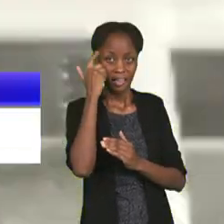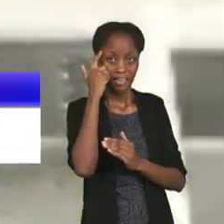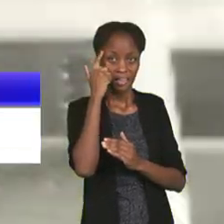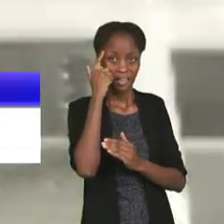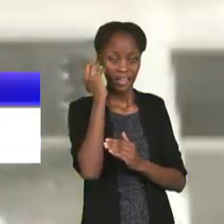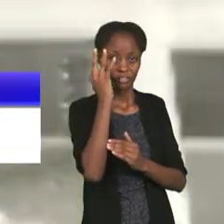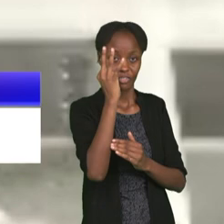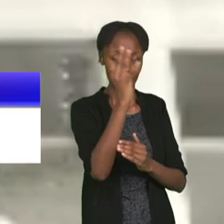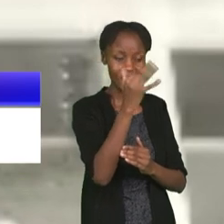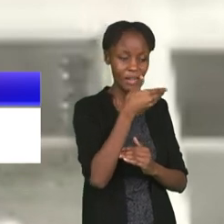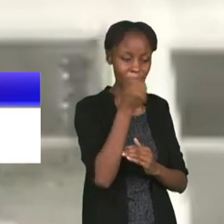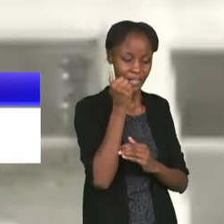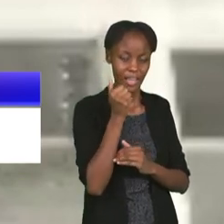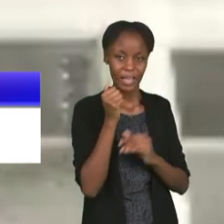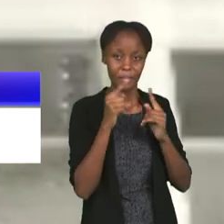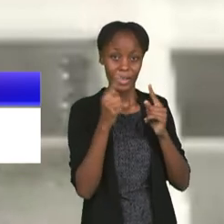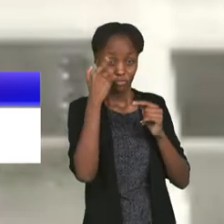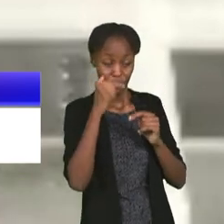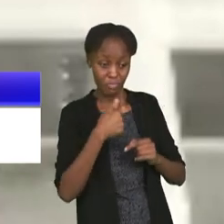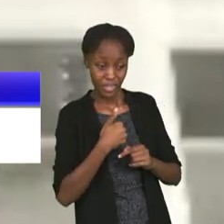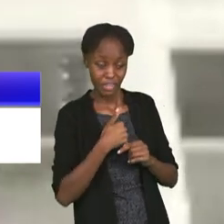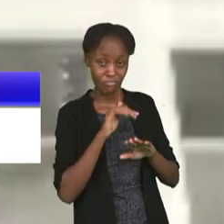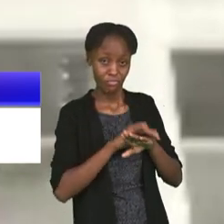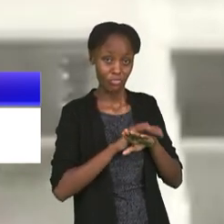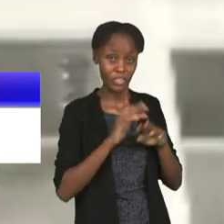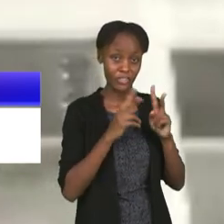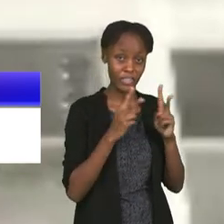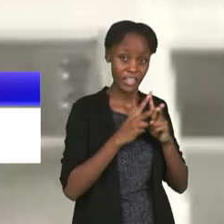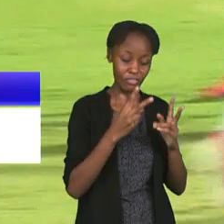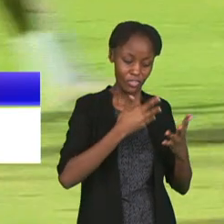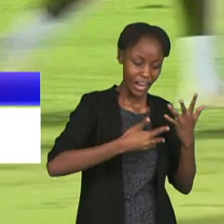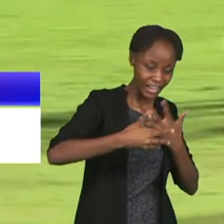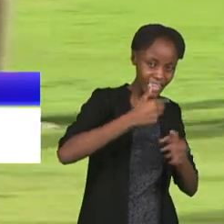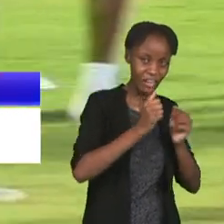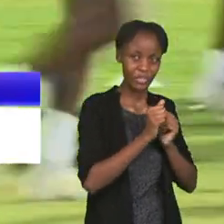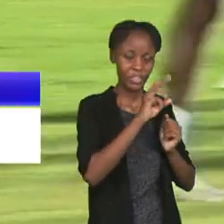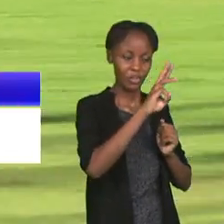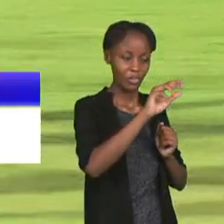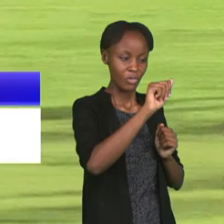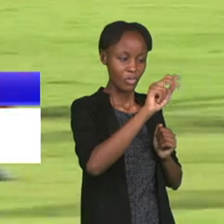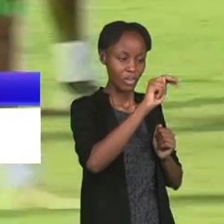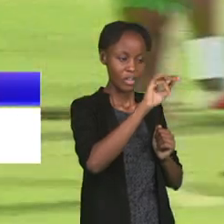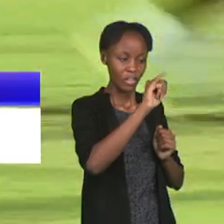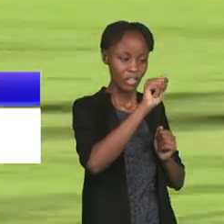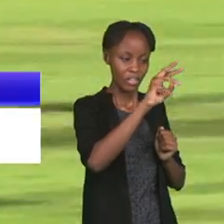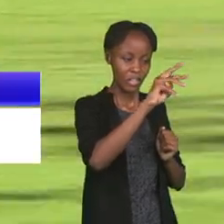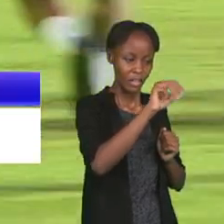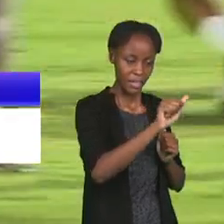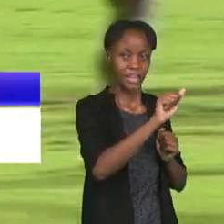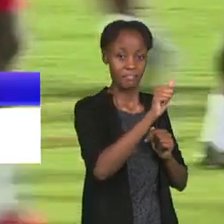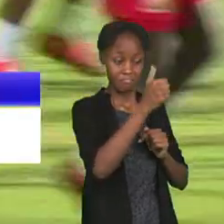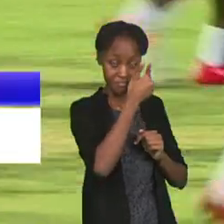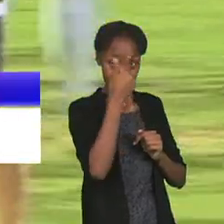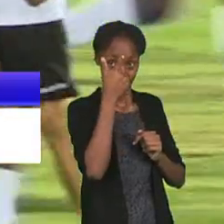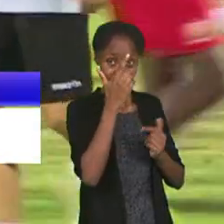Olunga. But for me, it was a pleasure to exchange with Wanyama as it was interesting